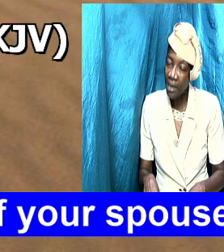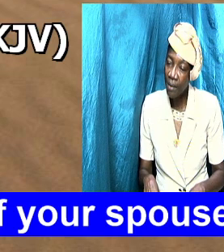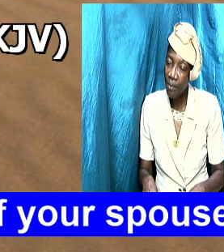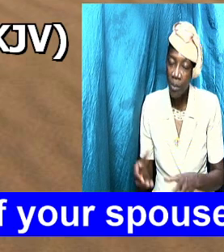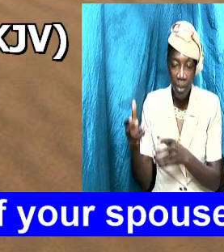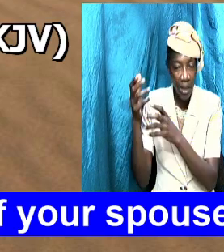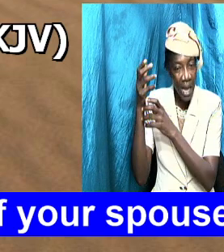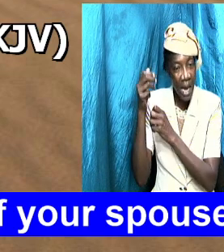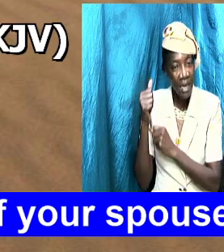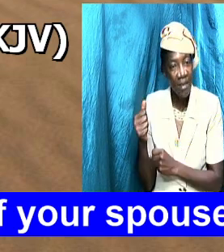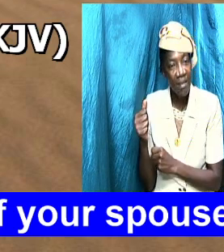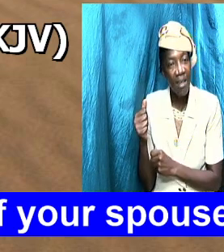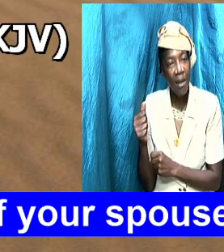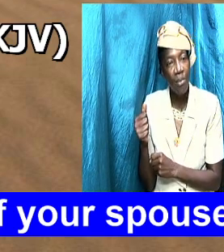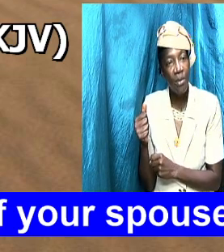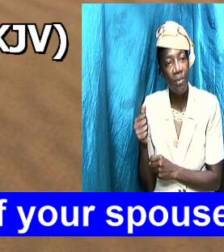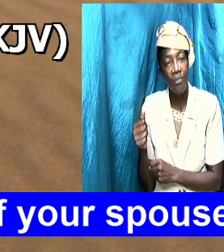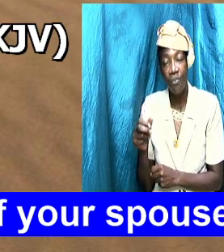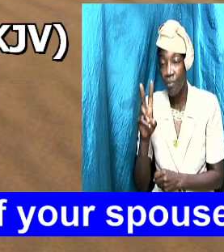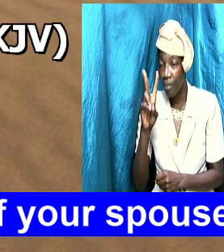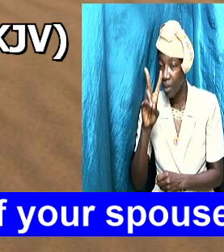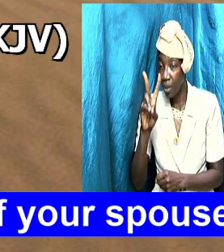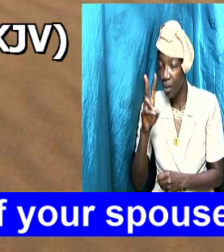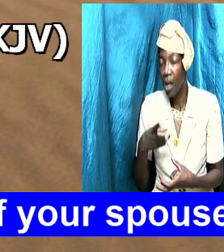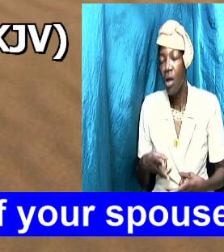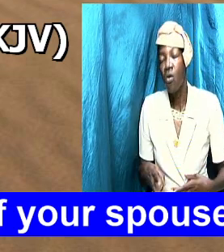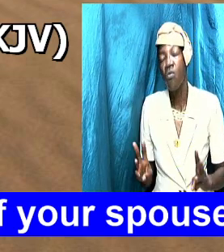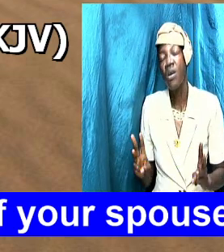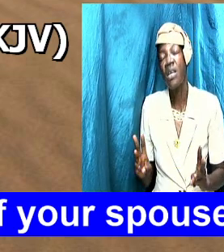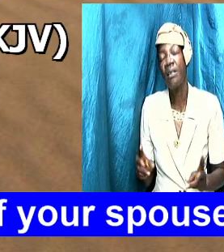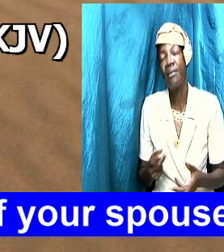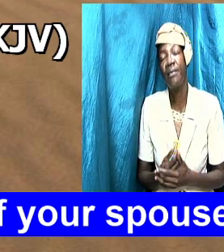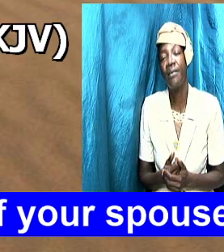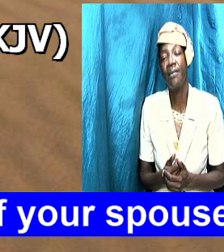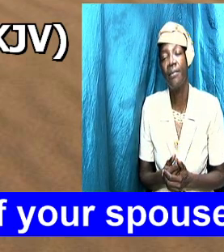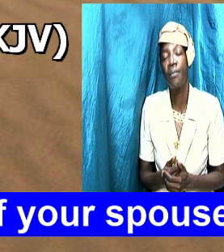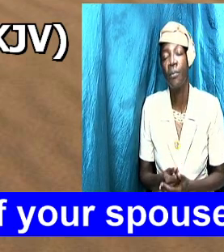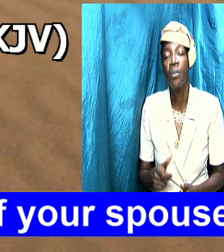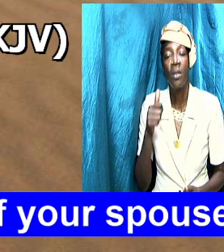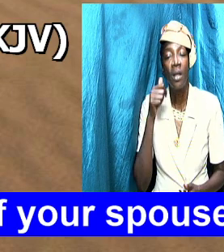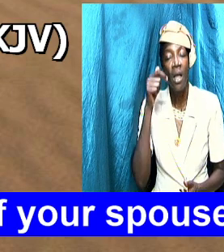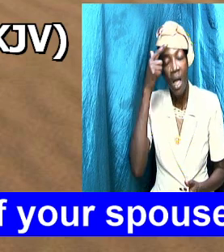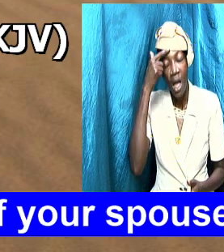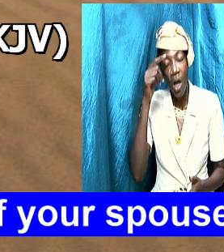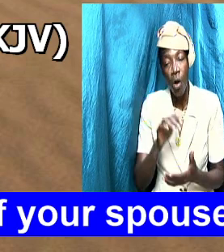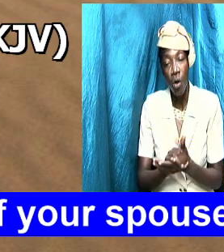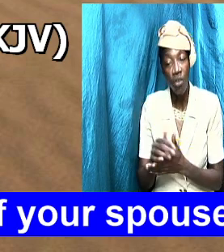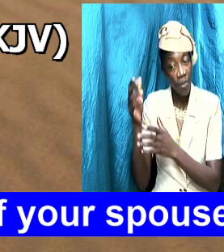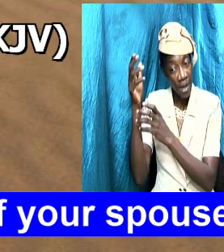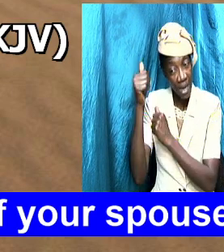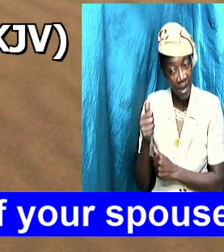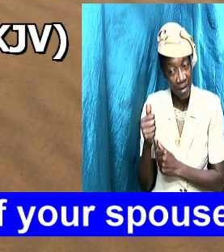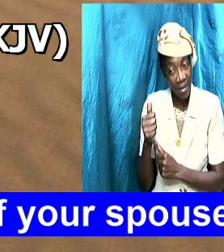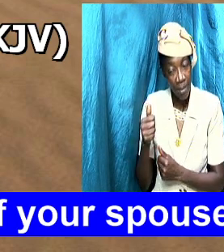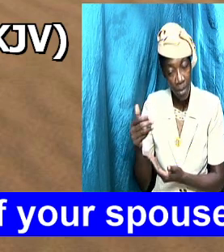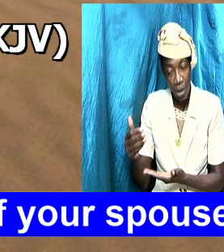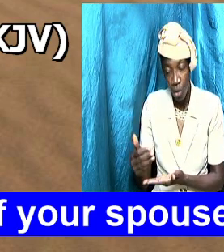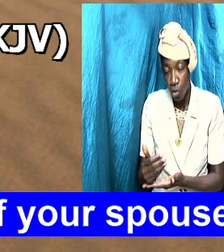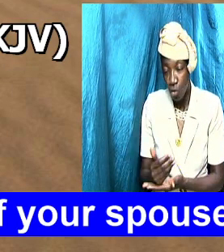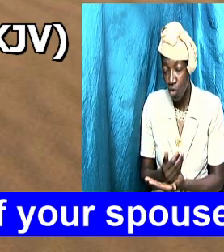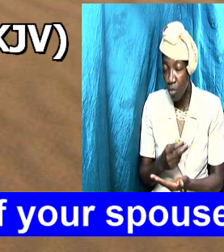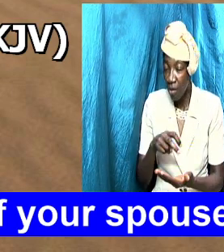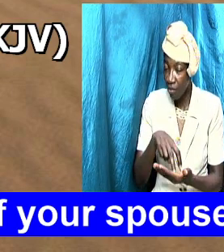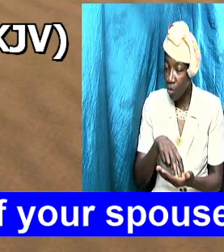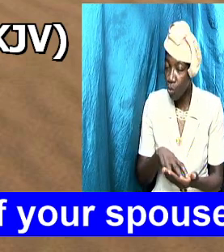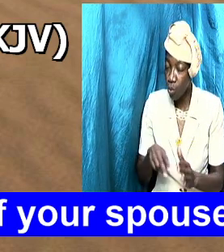accept and this is both ways now we know this is husband accepting certain of the weaknesses